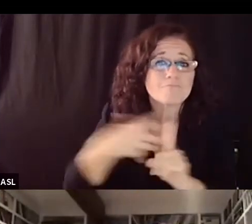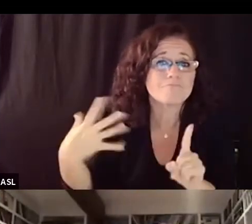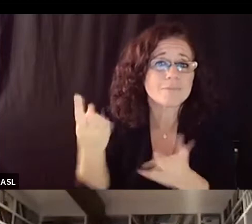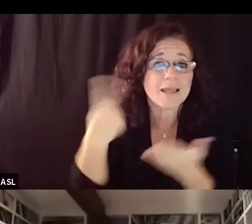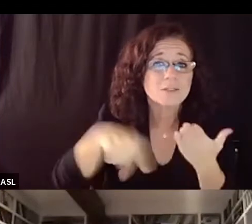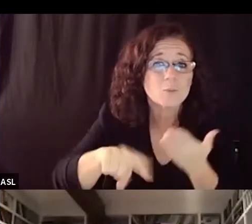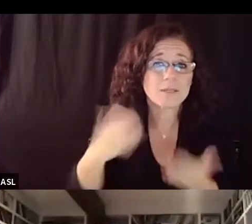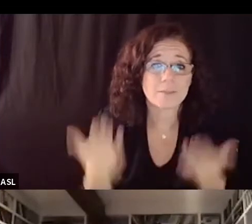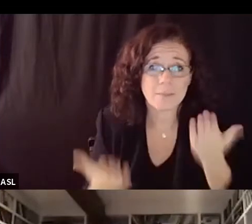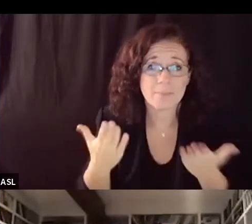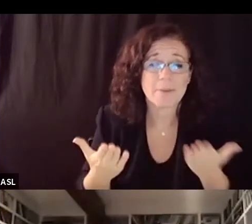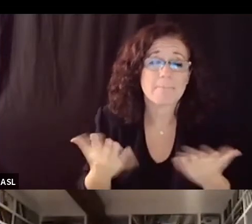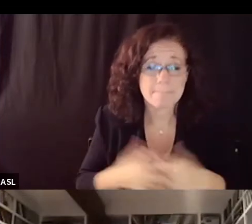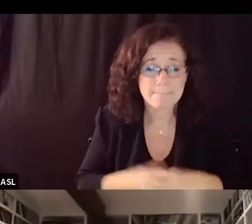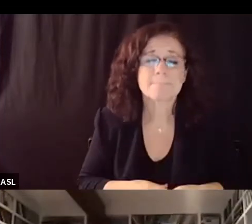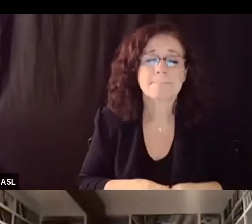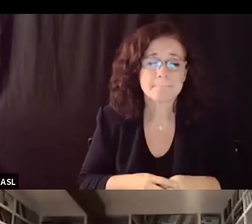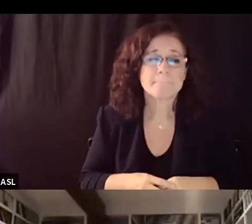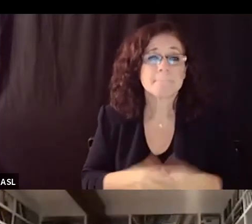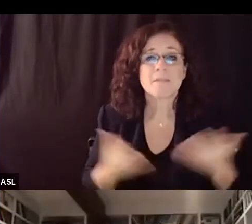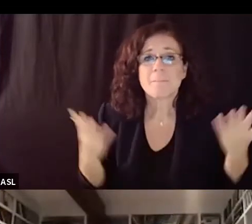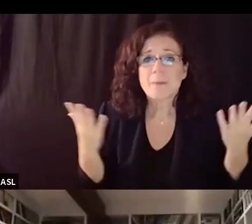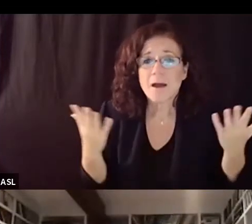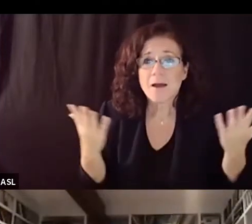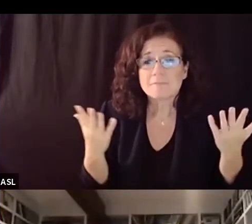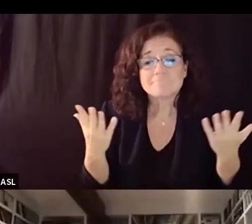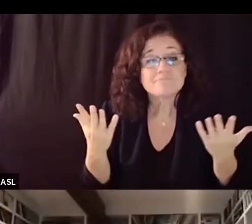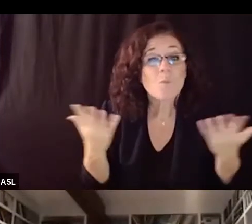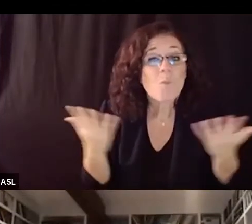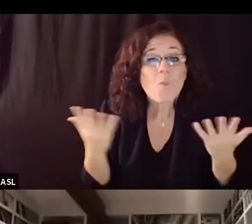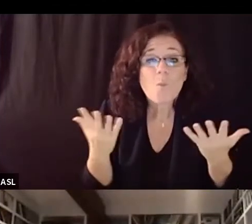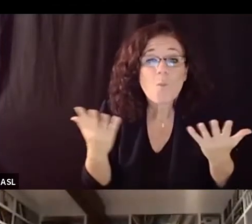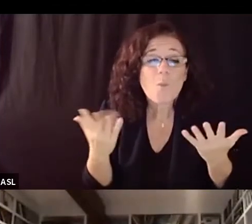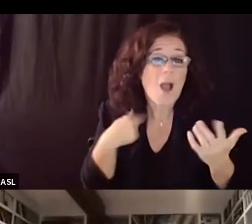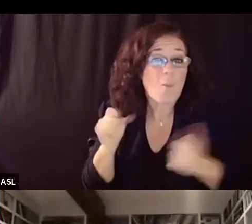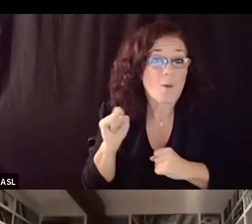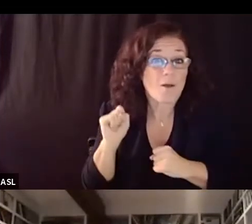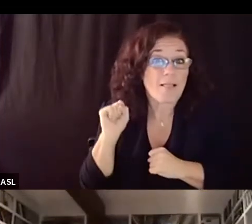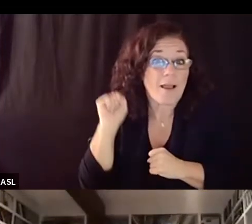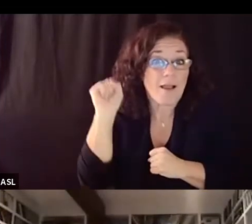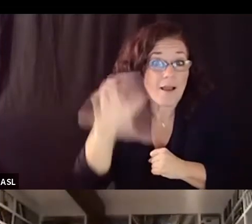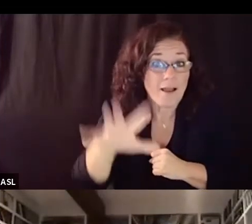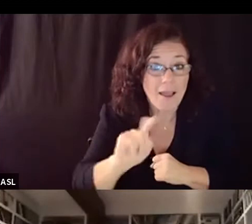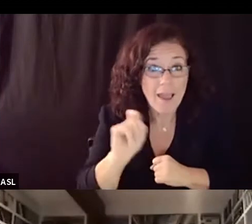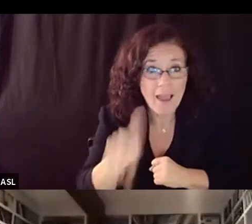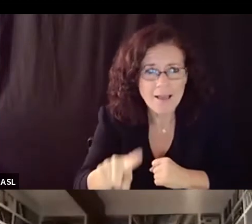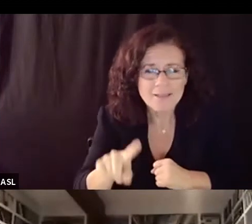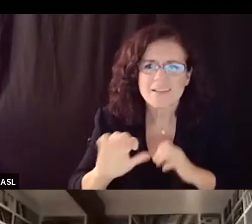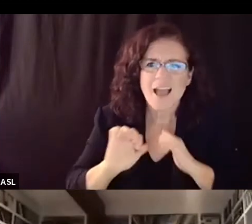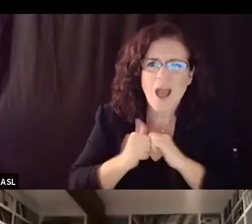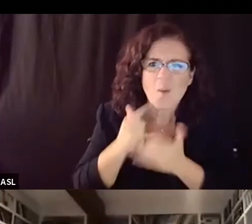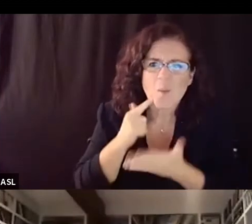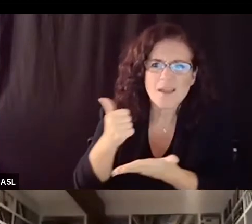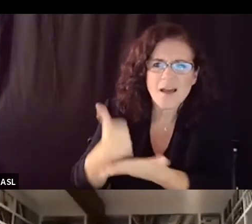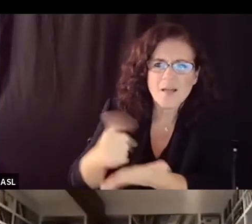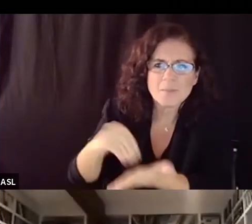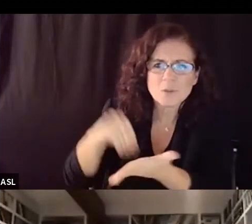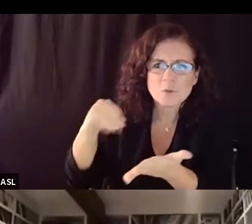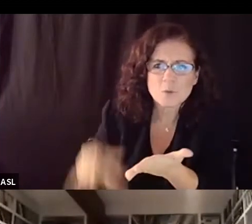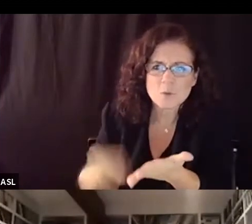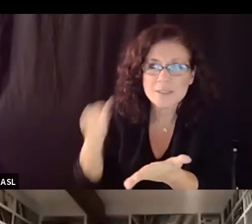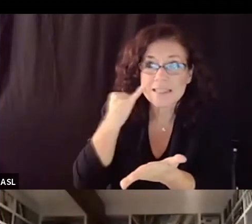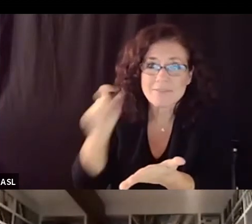questions what if any interventions will be offered to students to assist them in completing work and learning the material that they missed